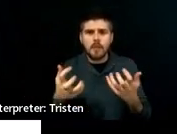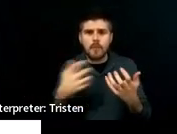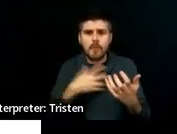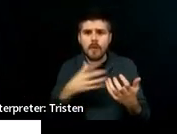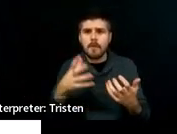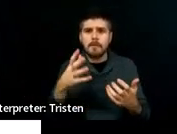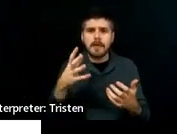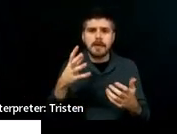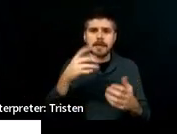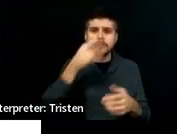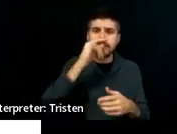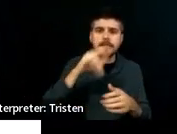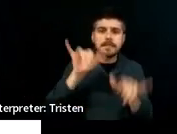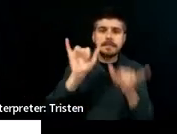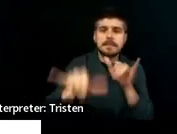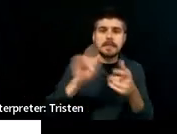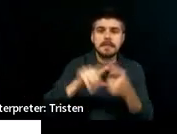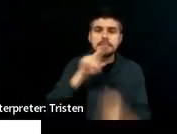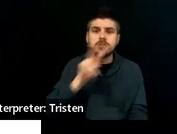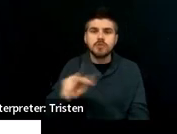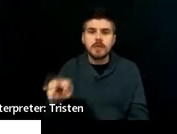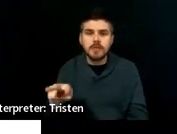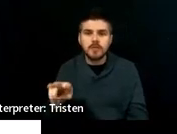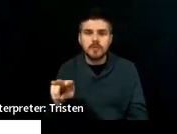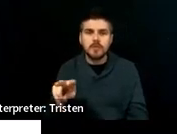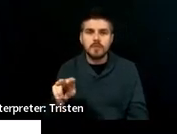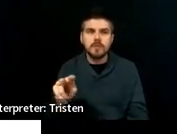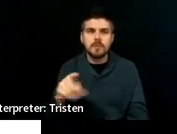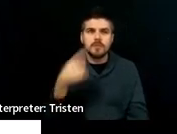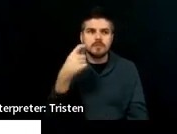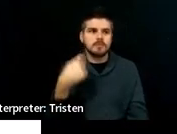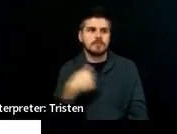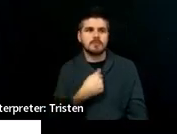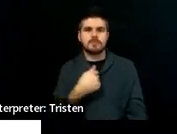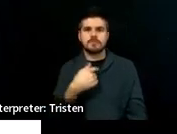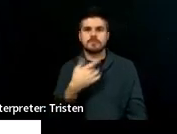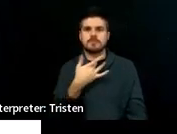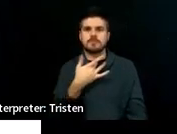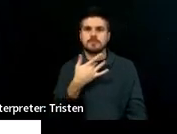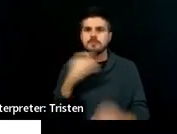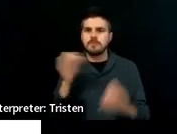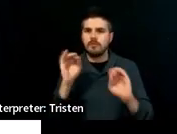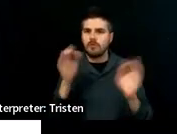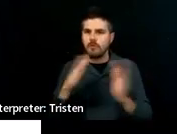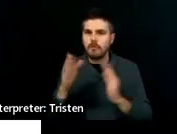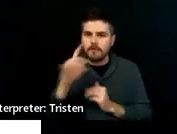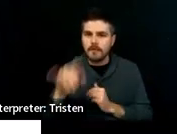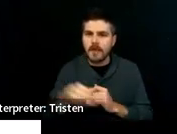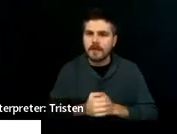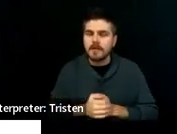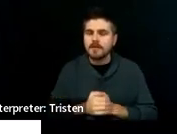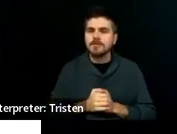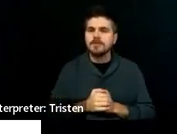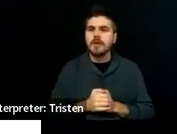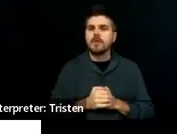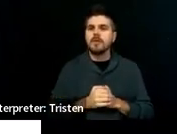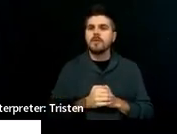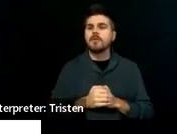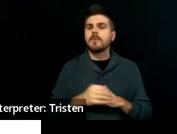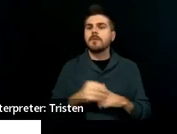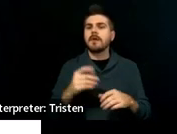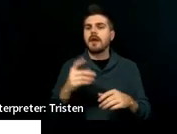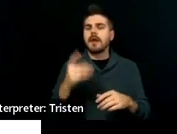22. So, the earlier we start developing the course of study and making sure that you have it in the written notice